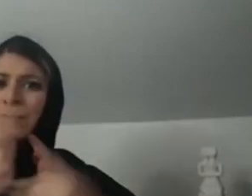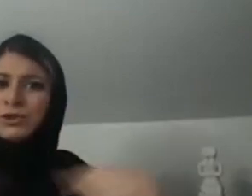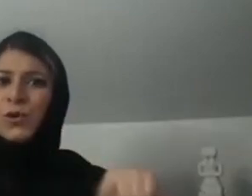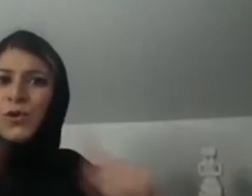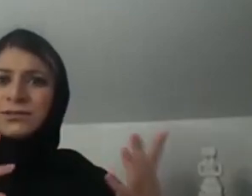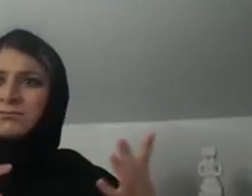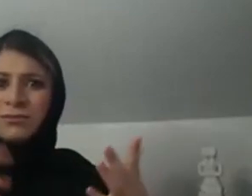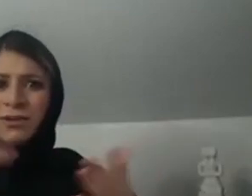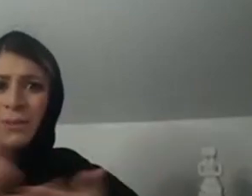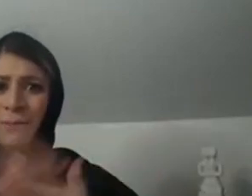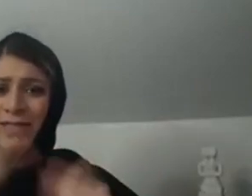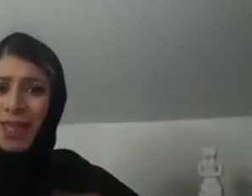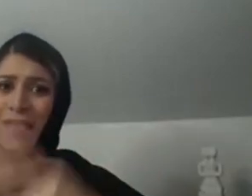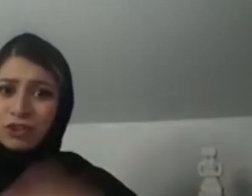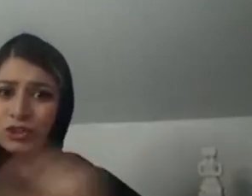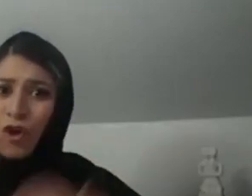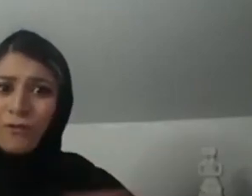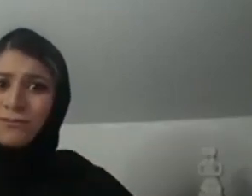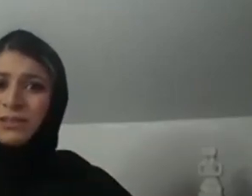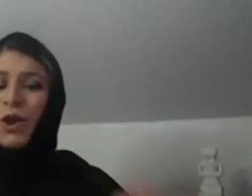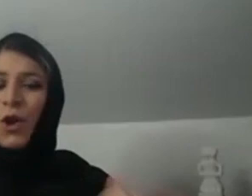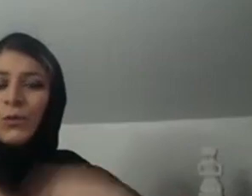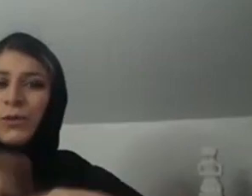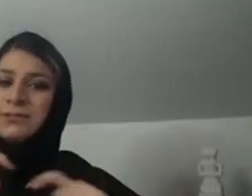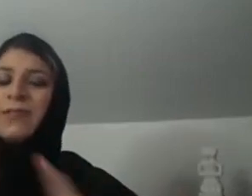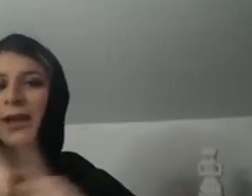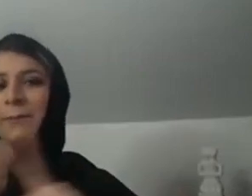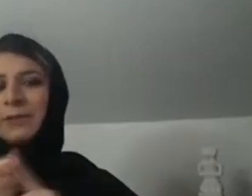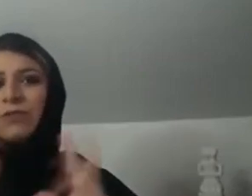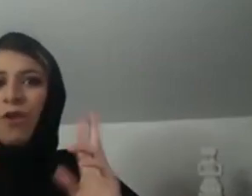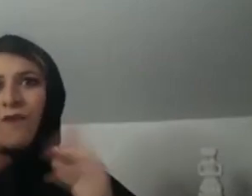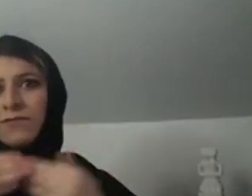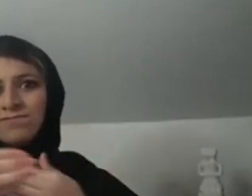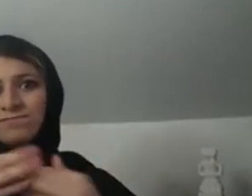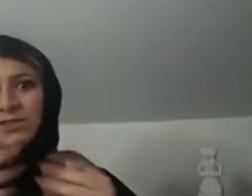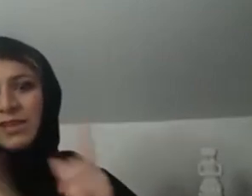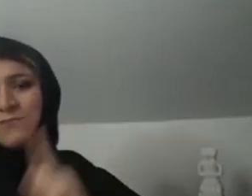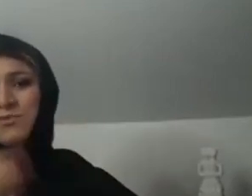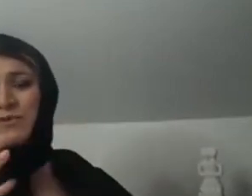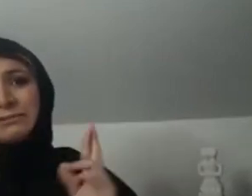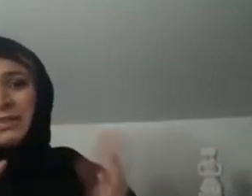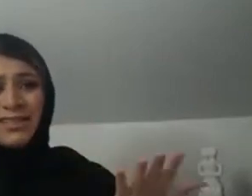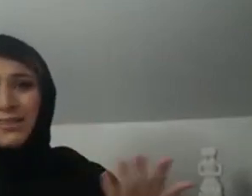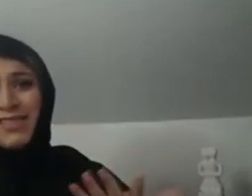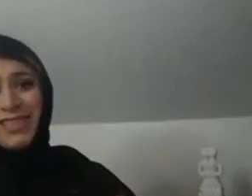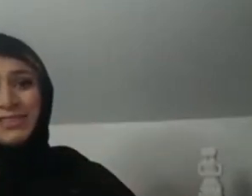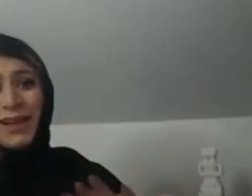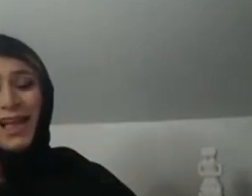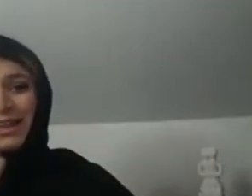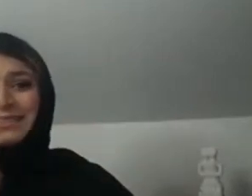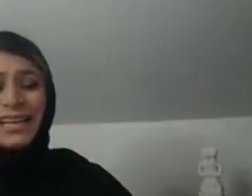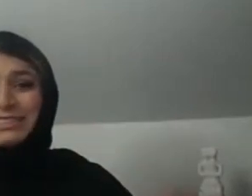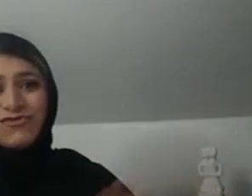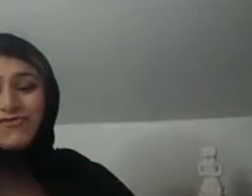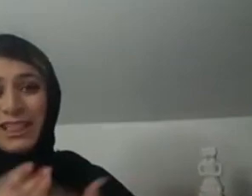not being made available, you know? So we were a little bit, I would say, neglected by the funders, uh, who were making decisions to fund other,